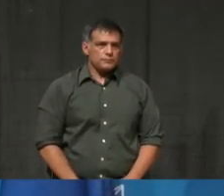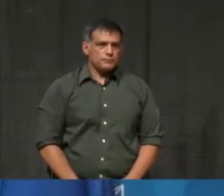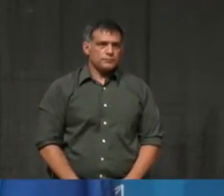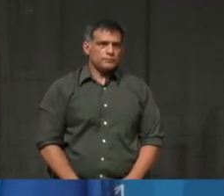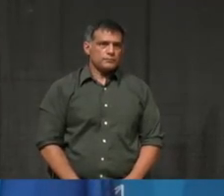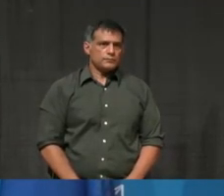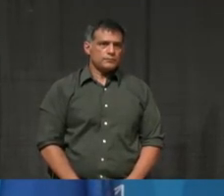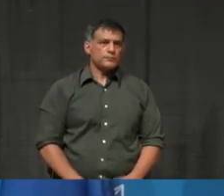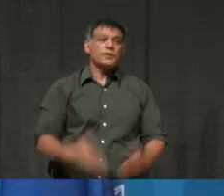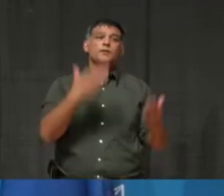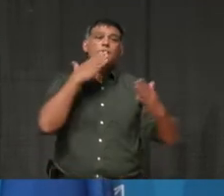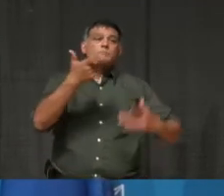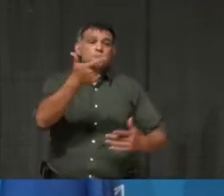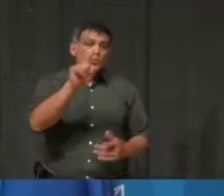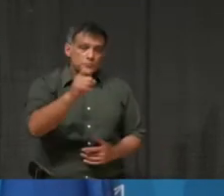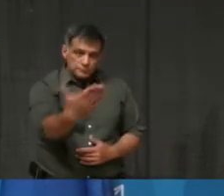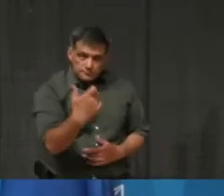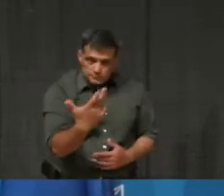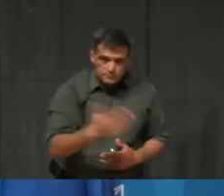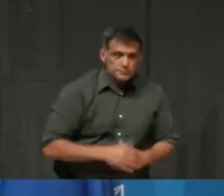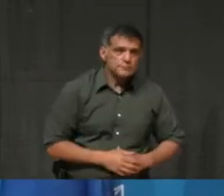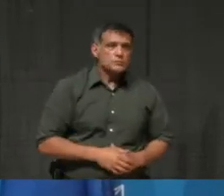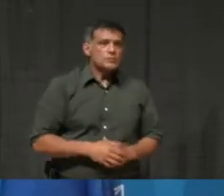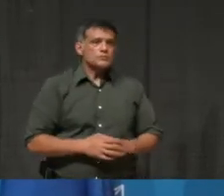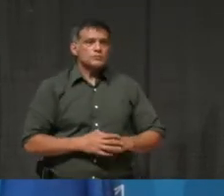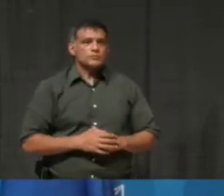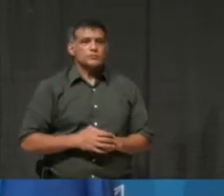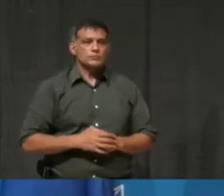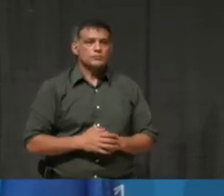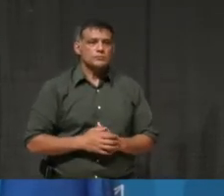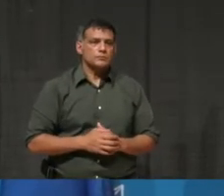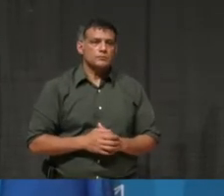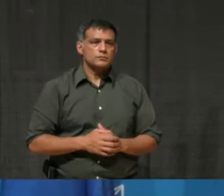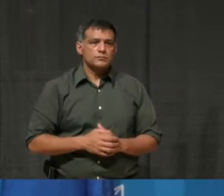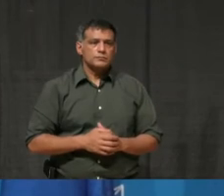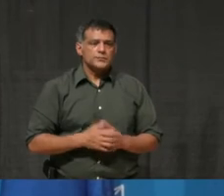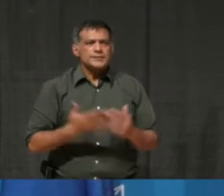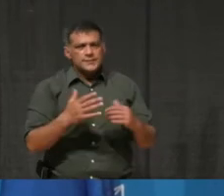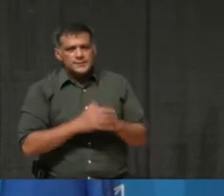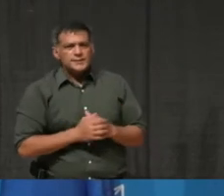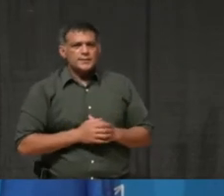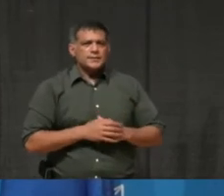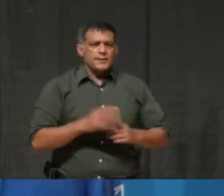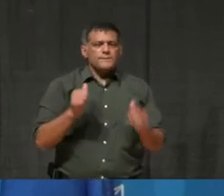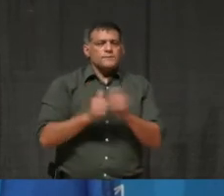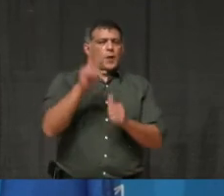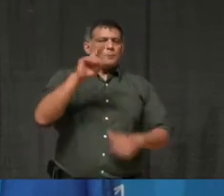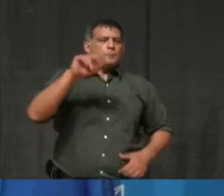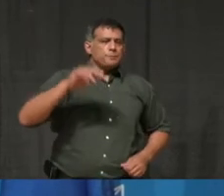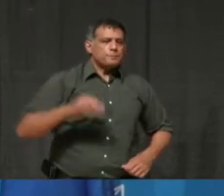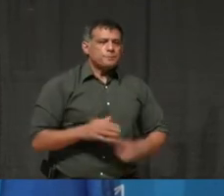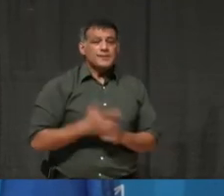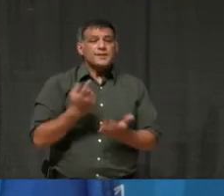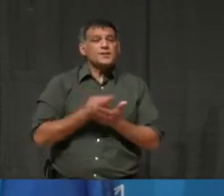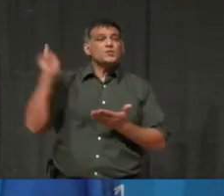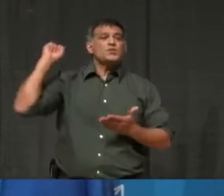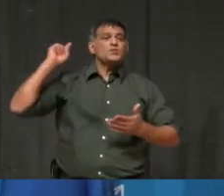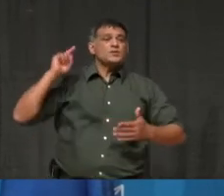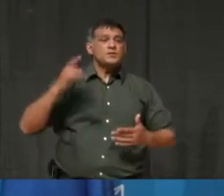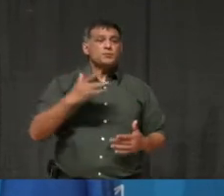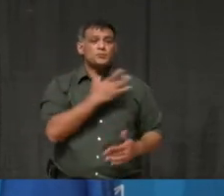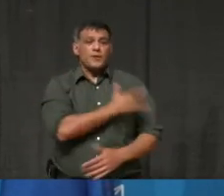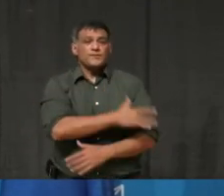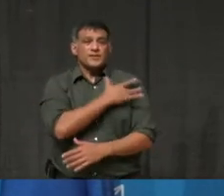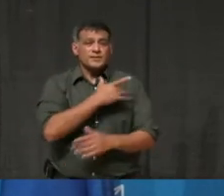Thanks, Ashley. Go ahead with your question. So, I wanted to follow up on, uh, so last week when the province, uh, announced that it was